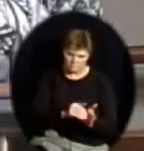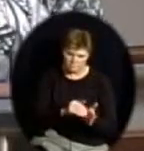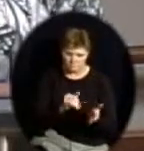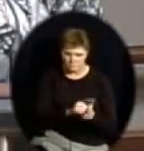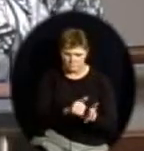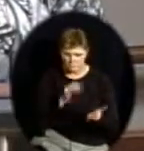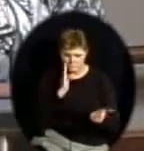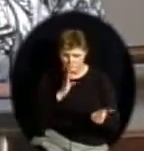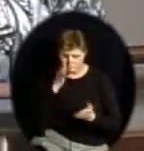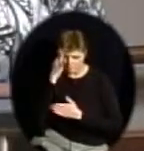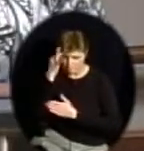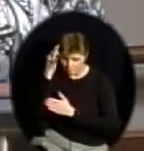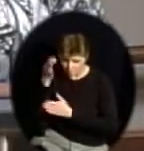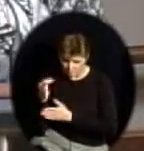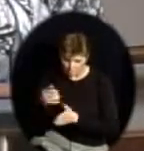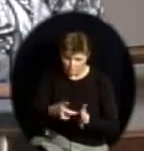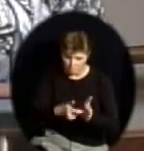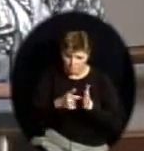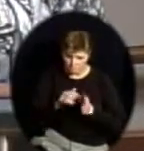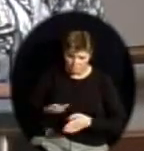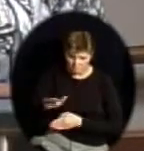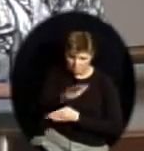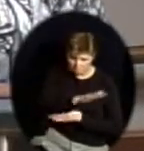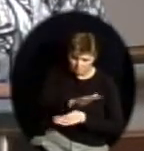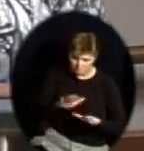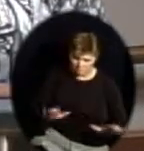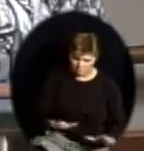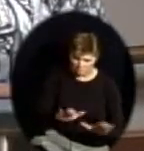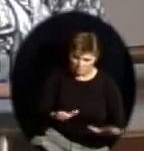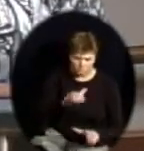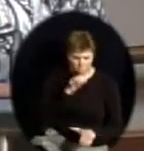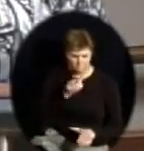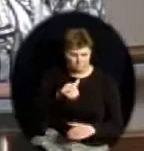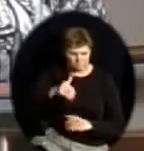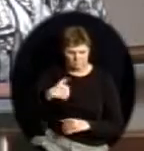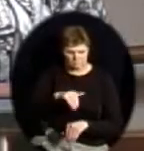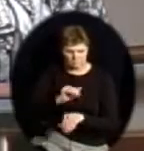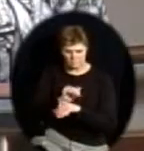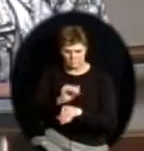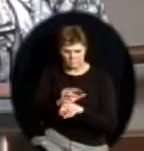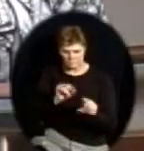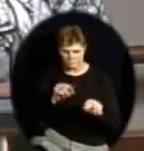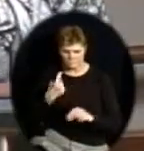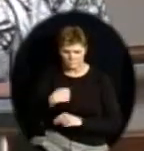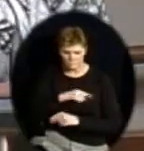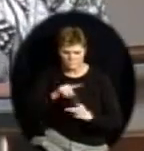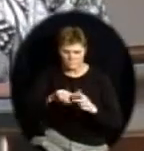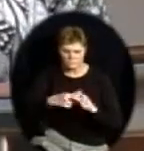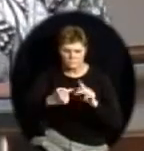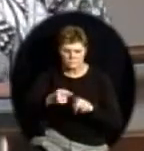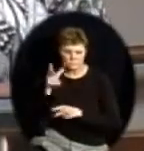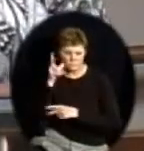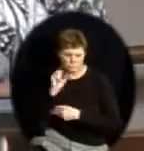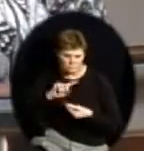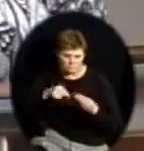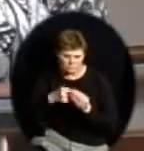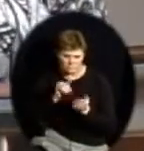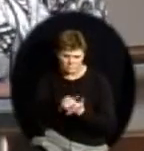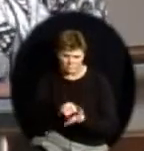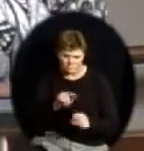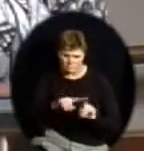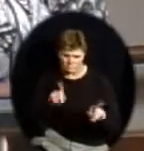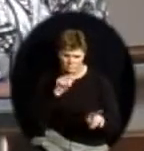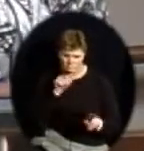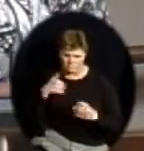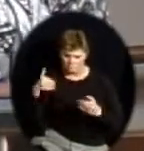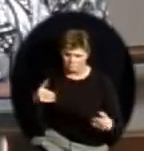require action by the board, and the board president will identify those when we get to those in the agenda. And then there are several written